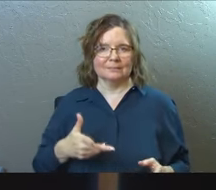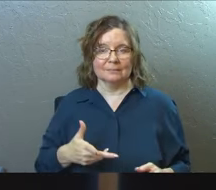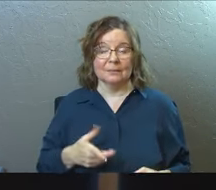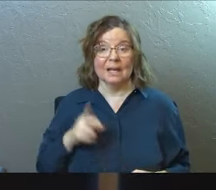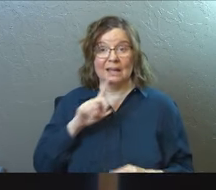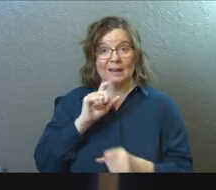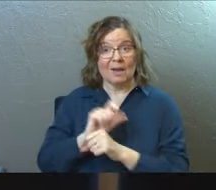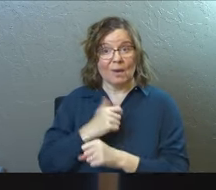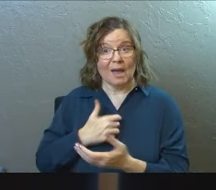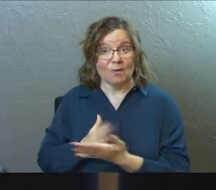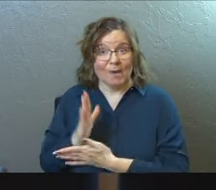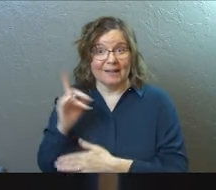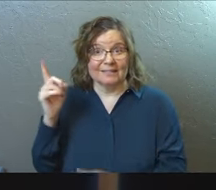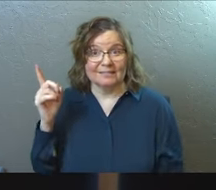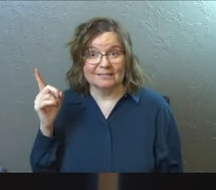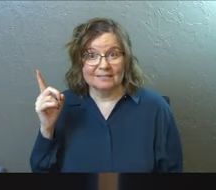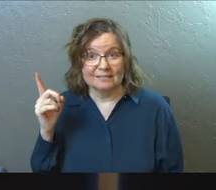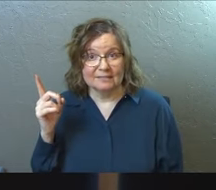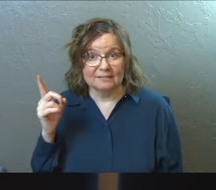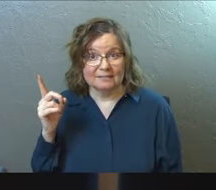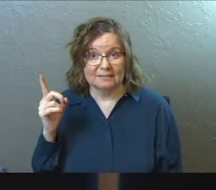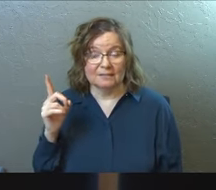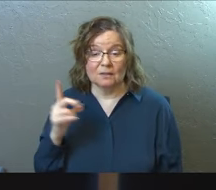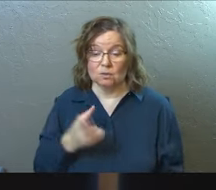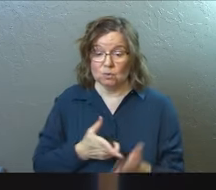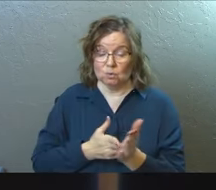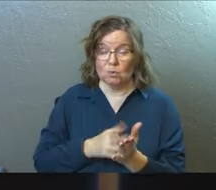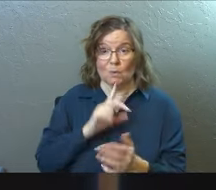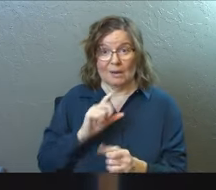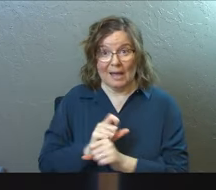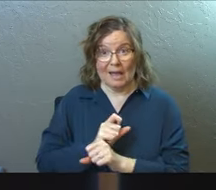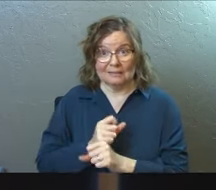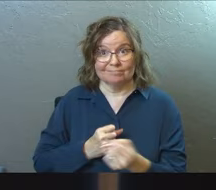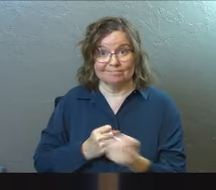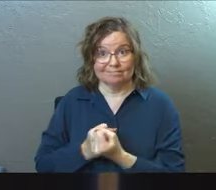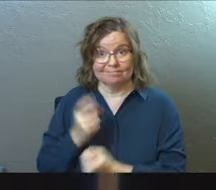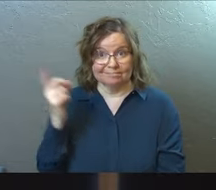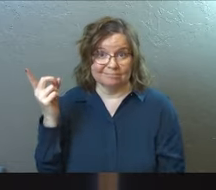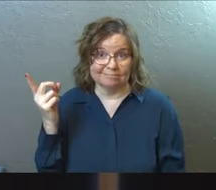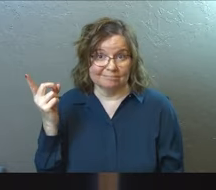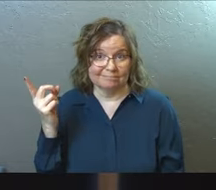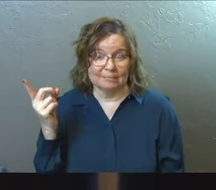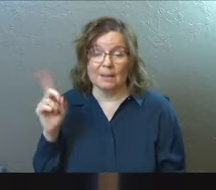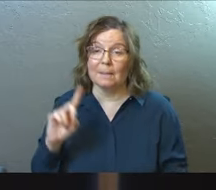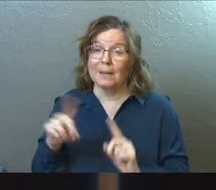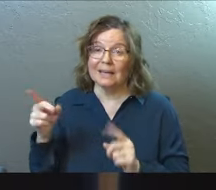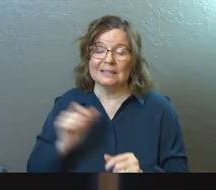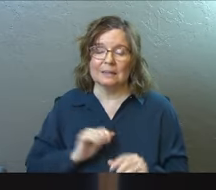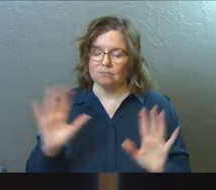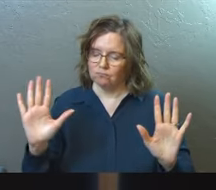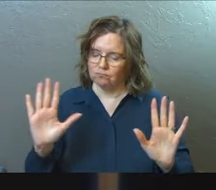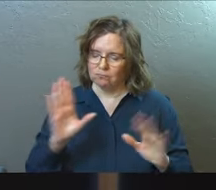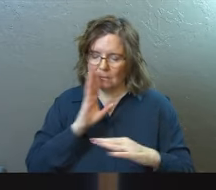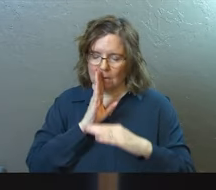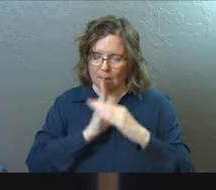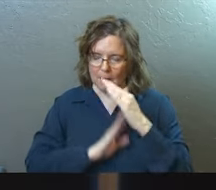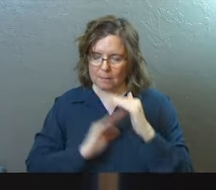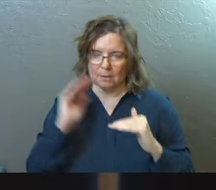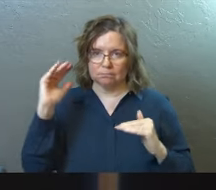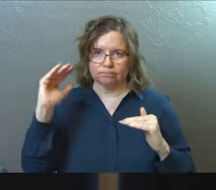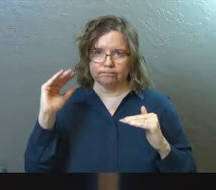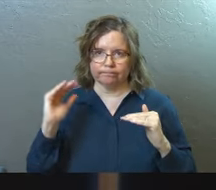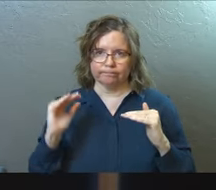And he actually had a right to be. The truth was actually on his side. God, yet he lowered himself,